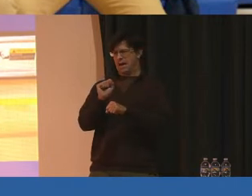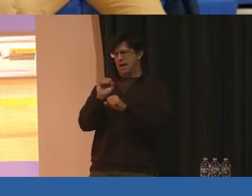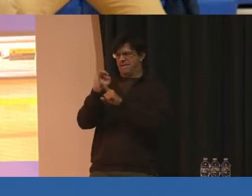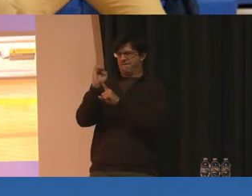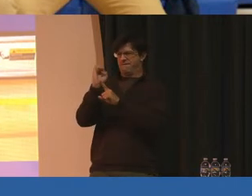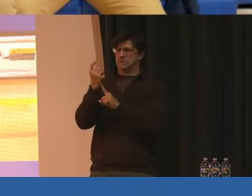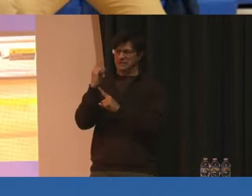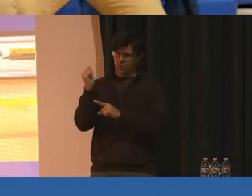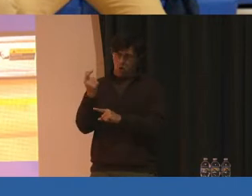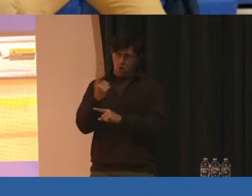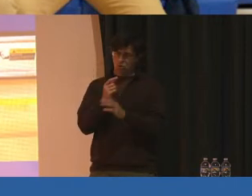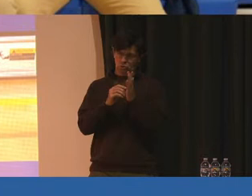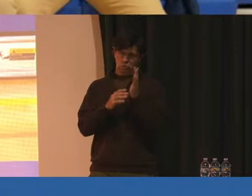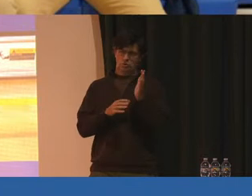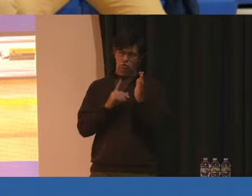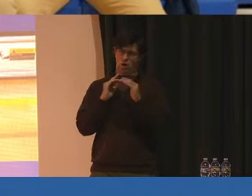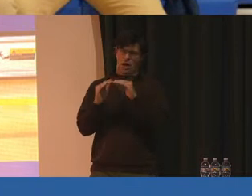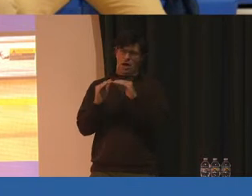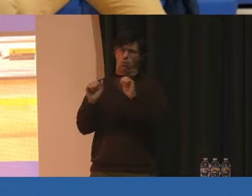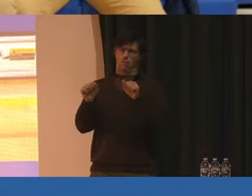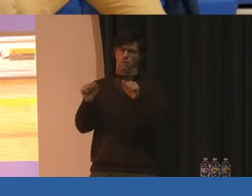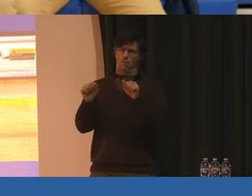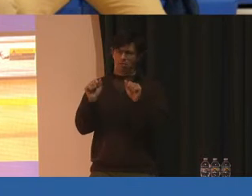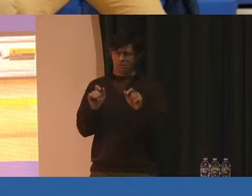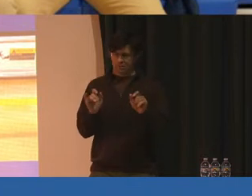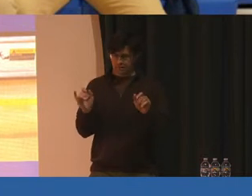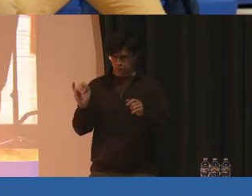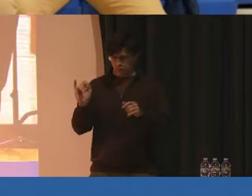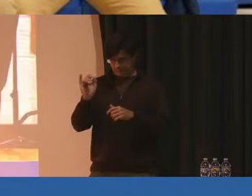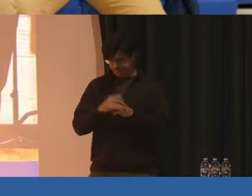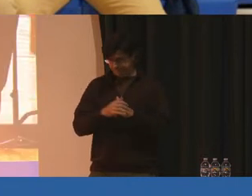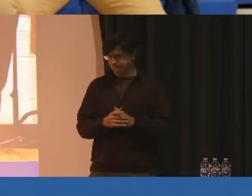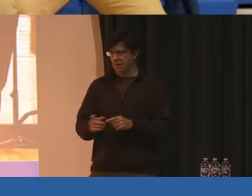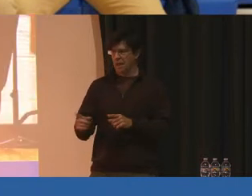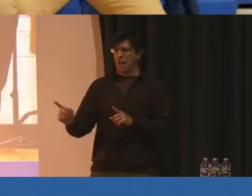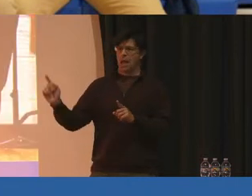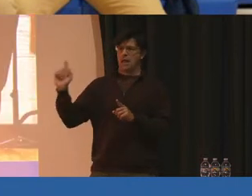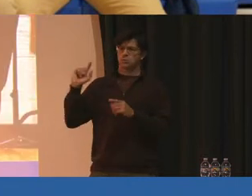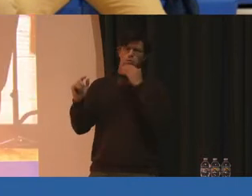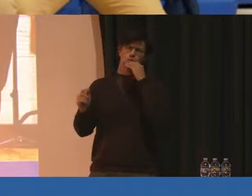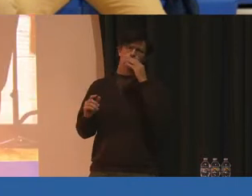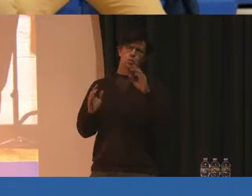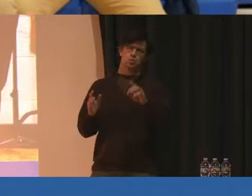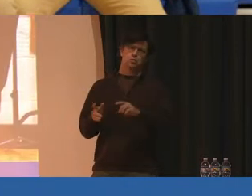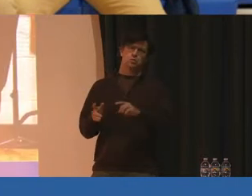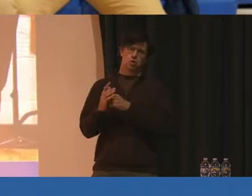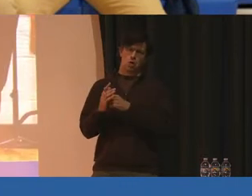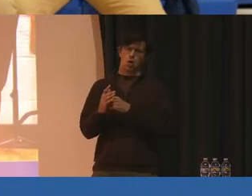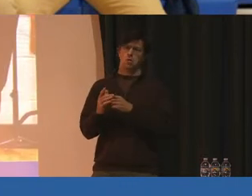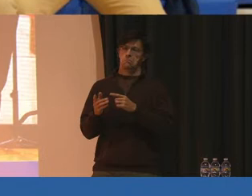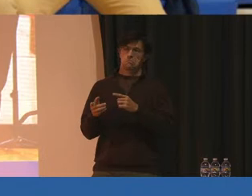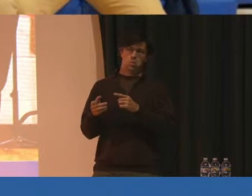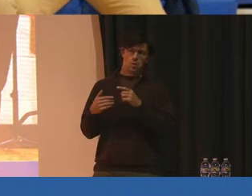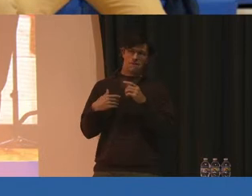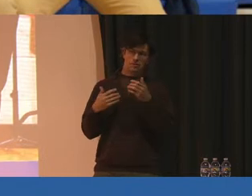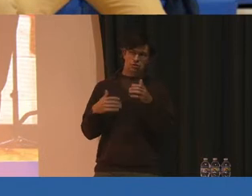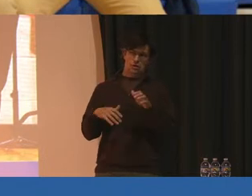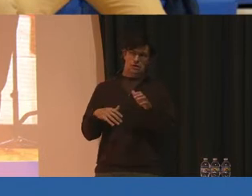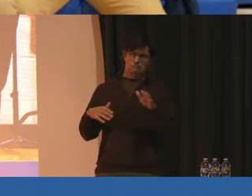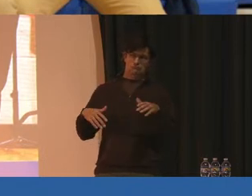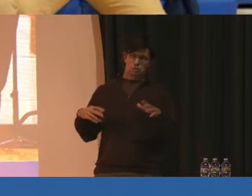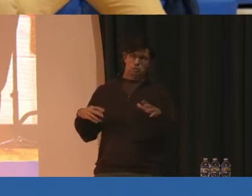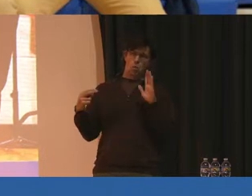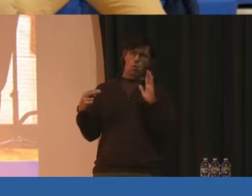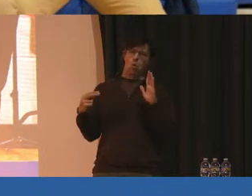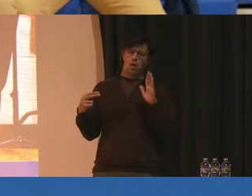equitable as well. Now, last week was a good start. If you didn't have a chance to take a